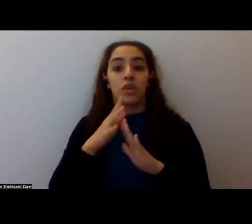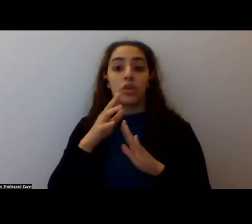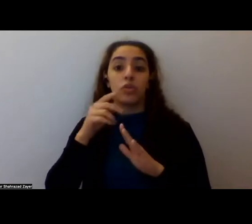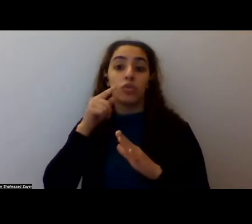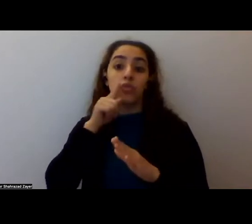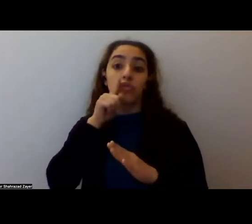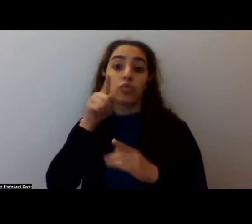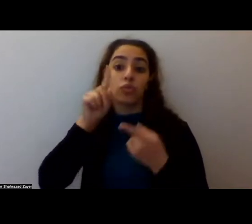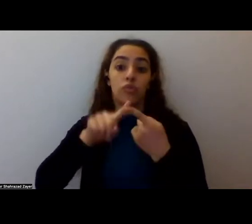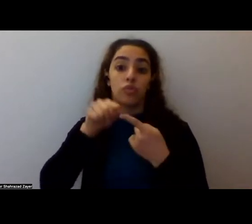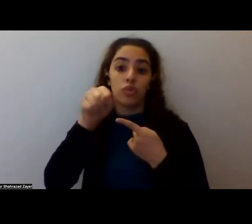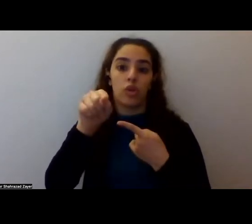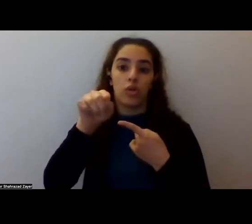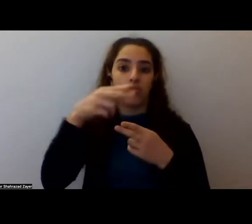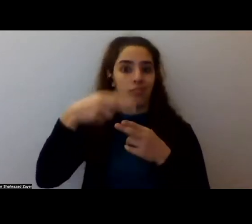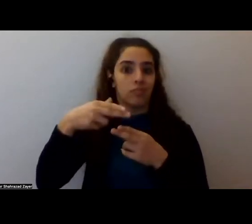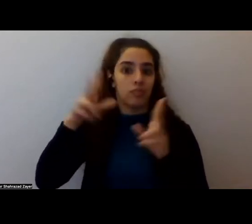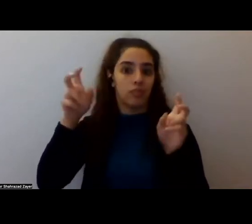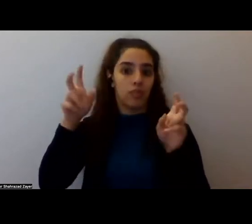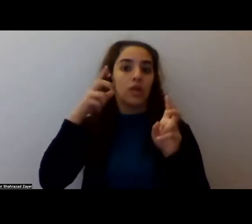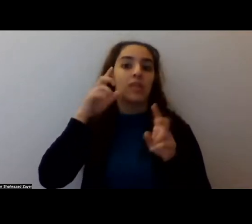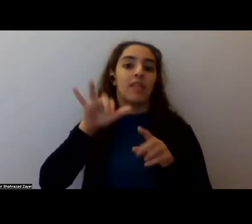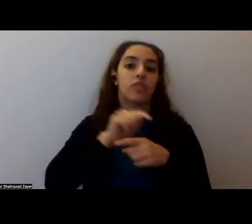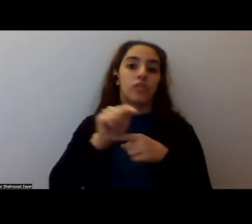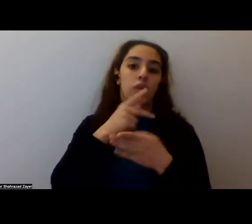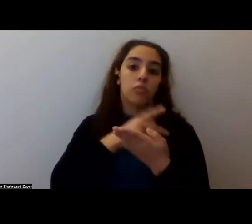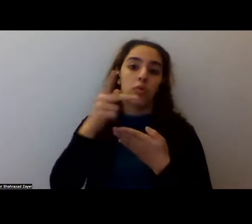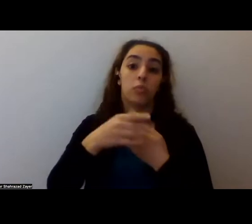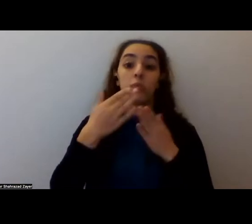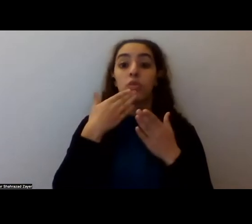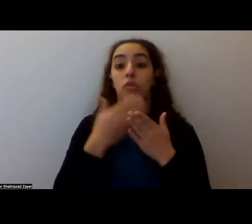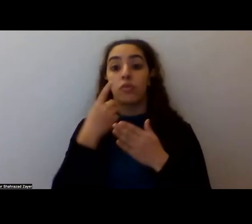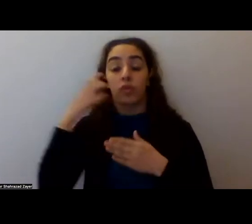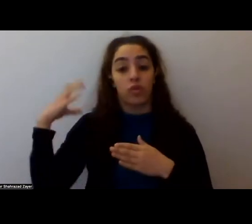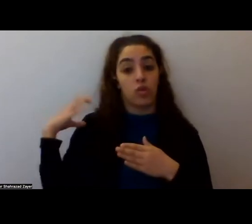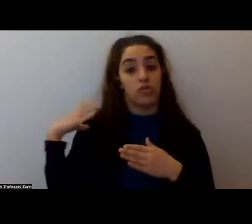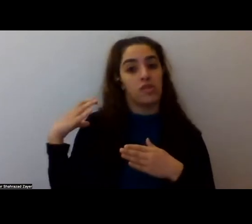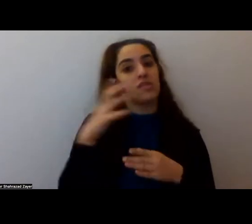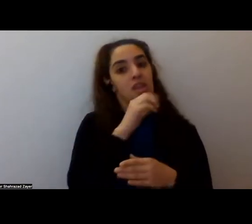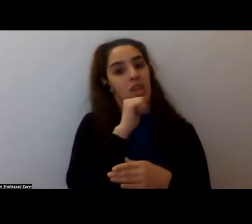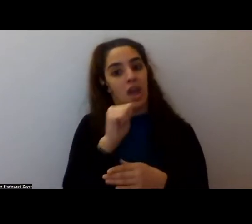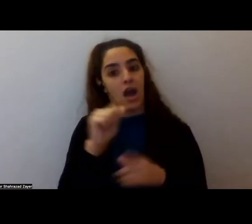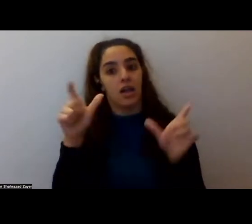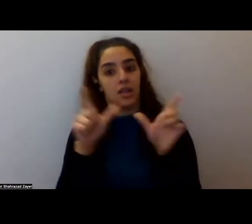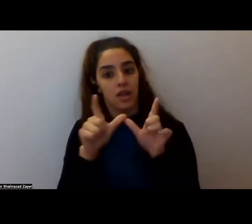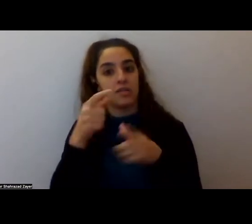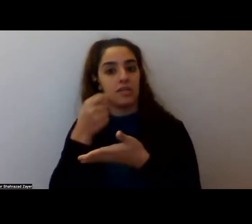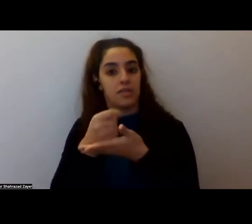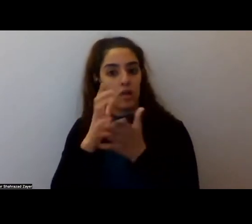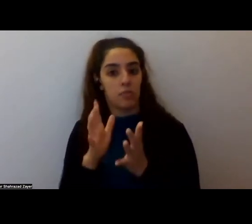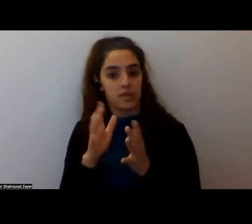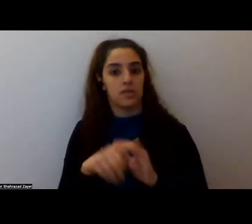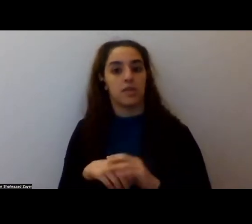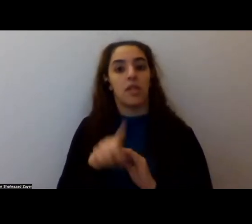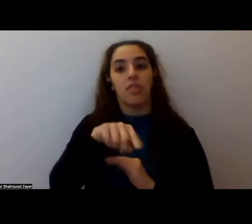a training program that is good for coaches and people who are actually not licensed therapists, um, and who don't have masters in social